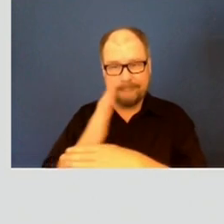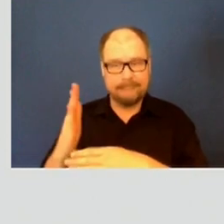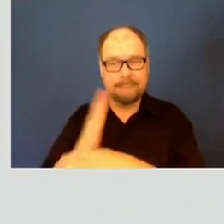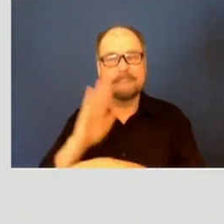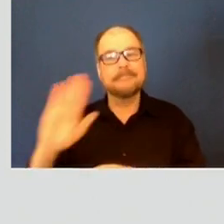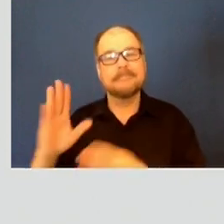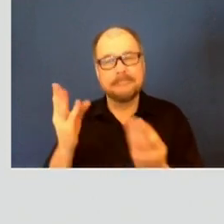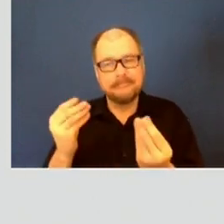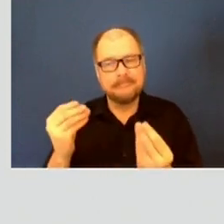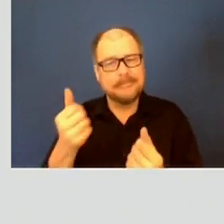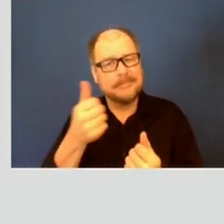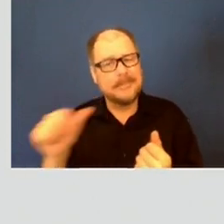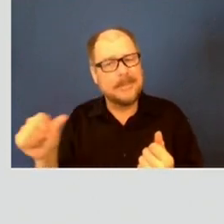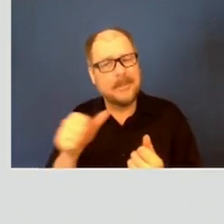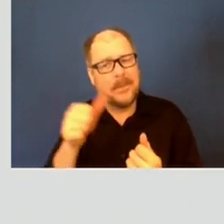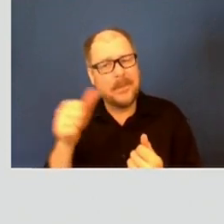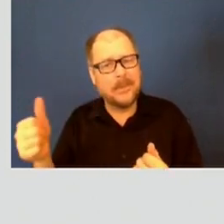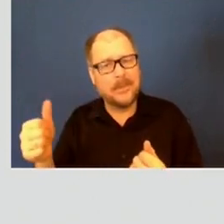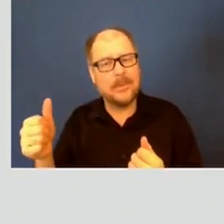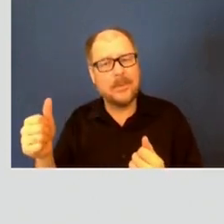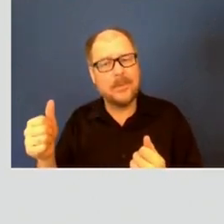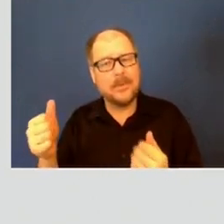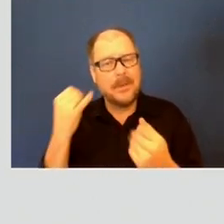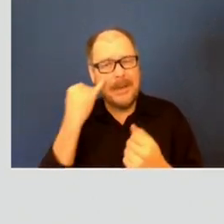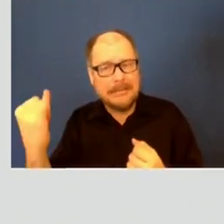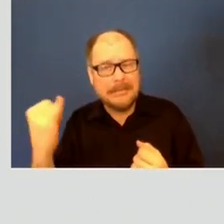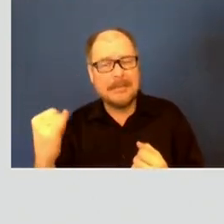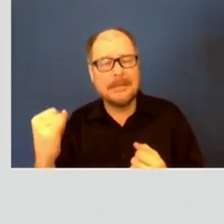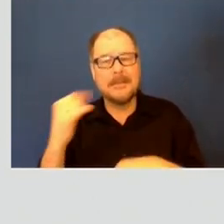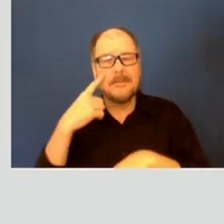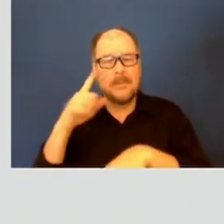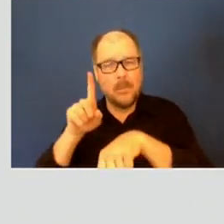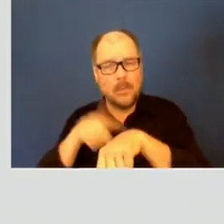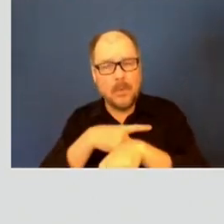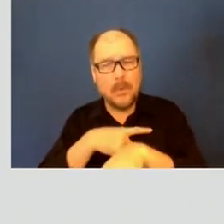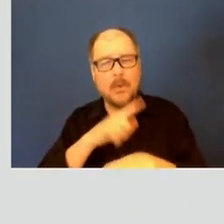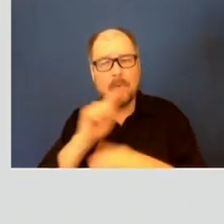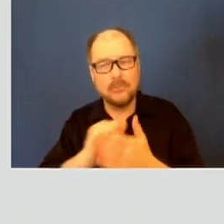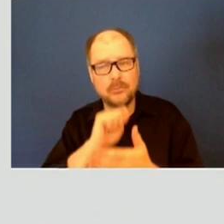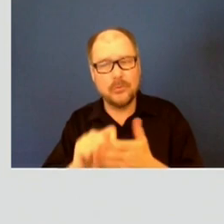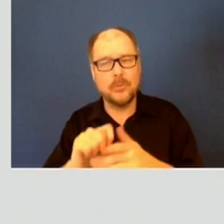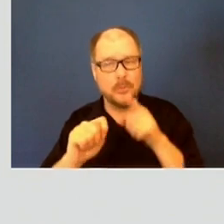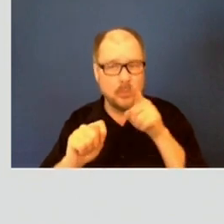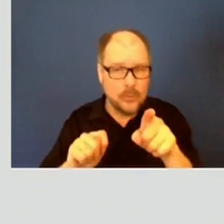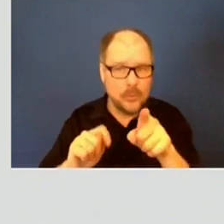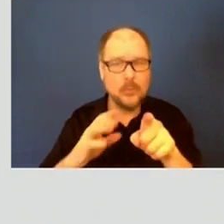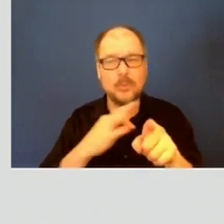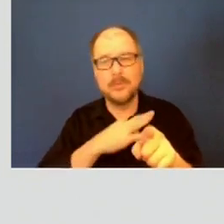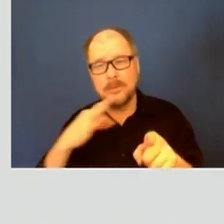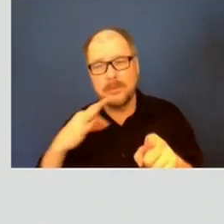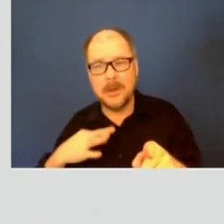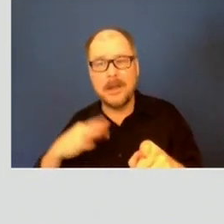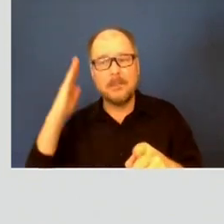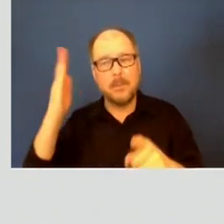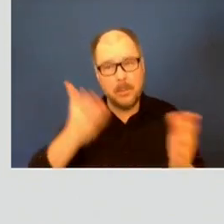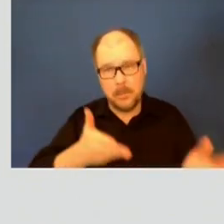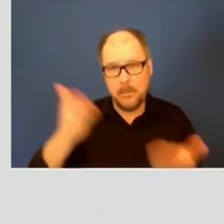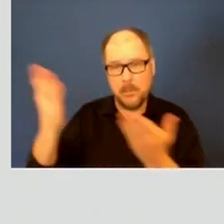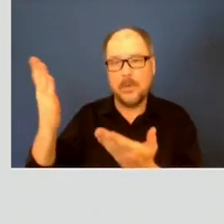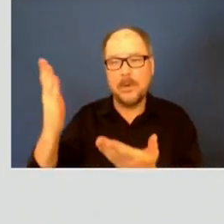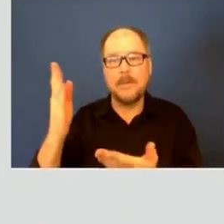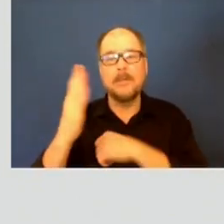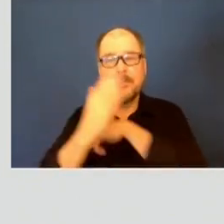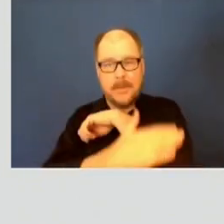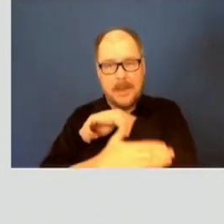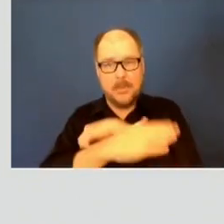any other solutions, long-term solutions, that you and staff are looking at to bring before the board that other cities